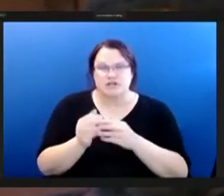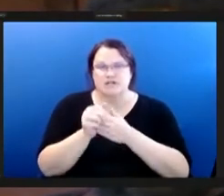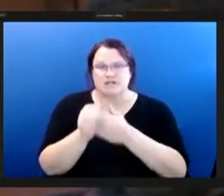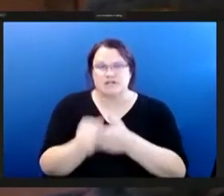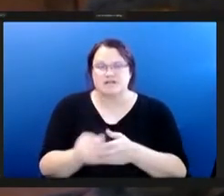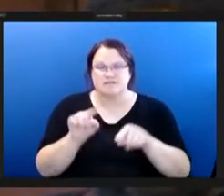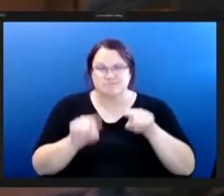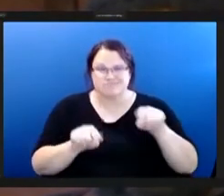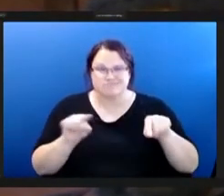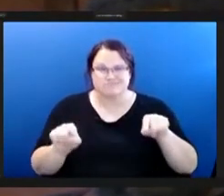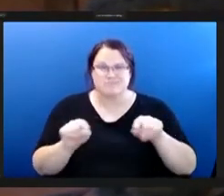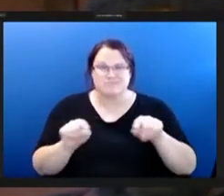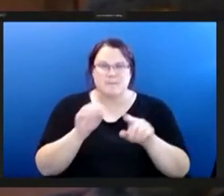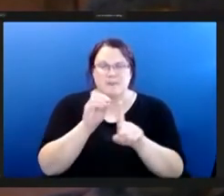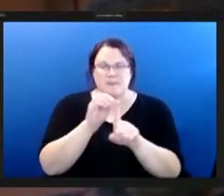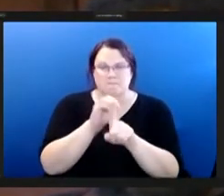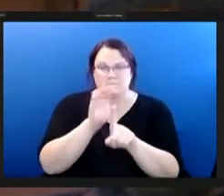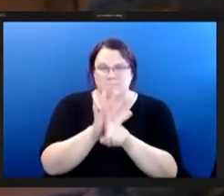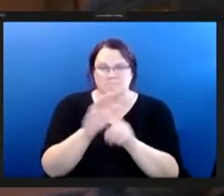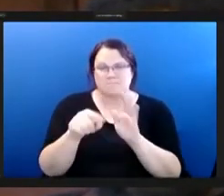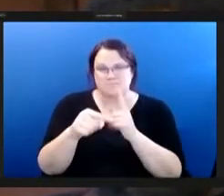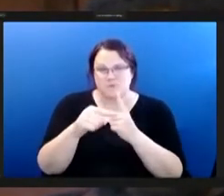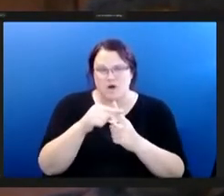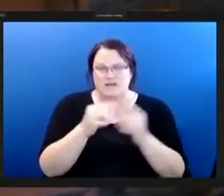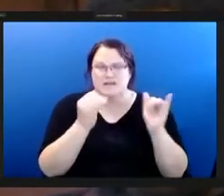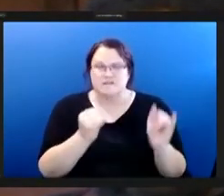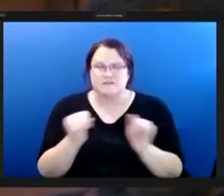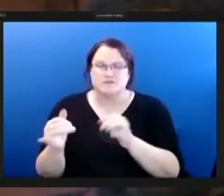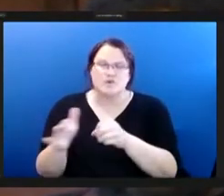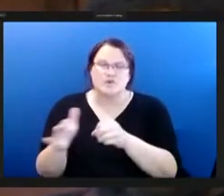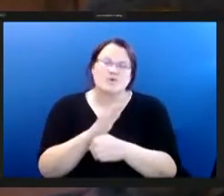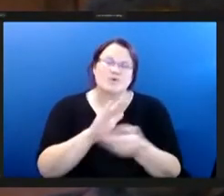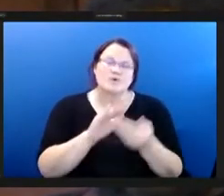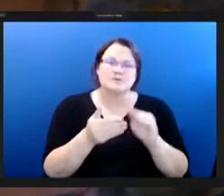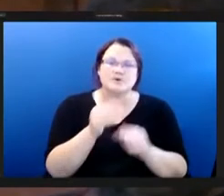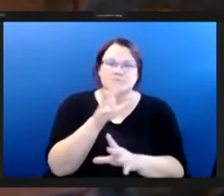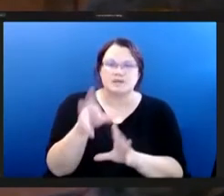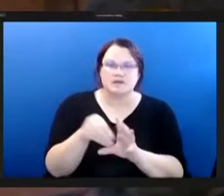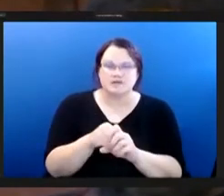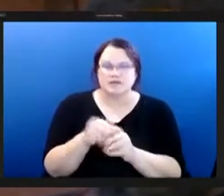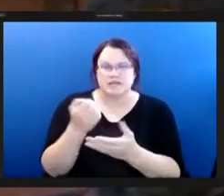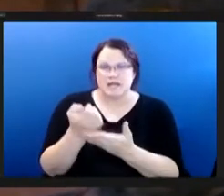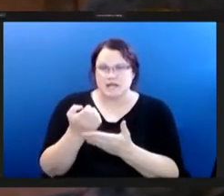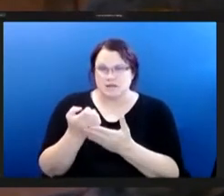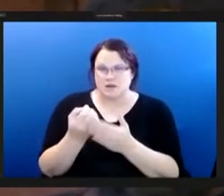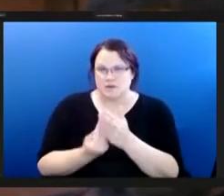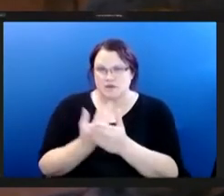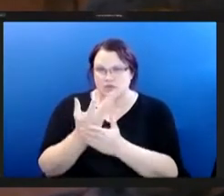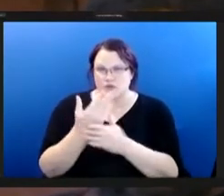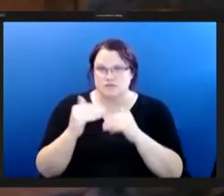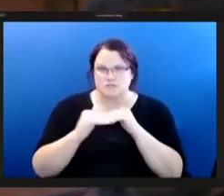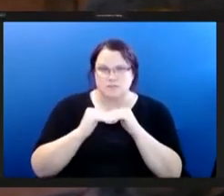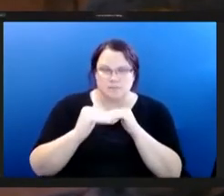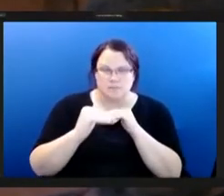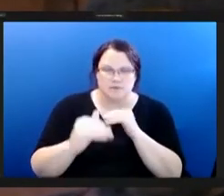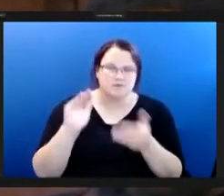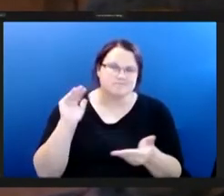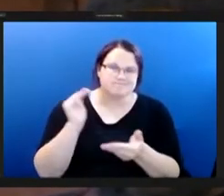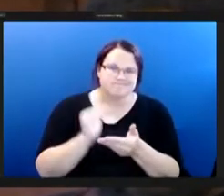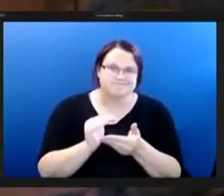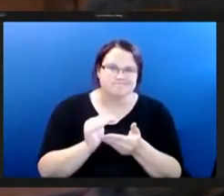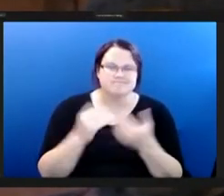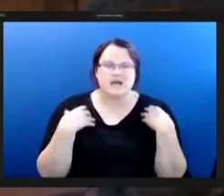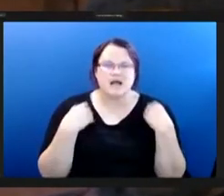impacts for both the individual and the entire community including economic growth and stability and reduction in overall health